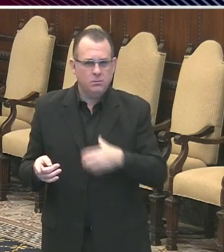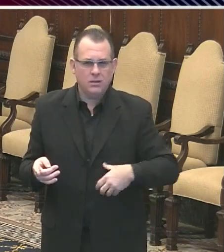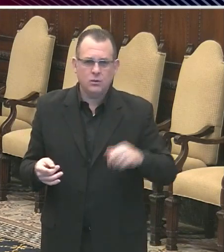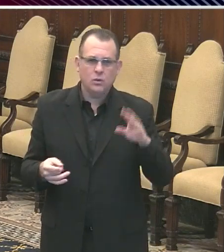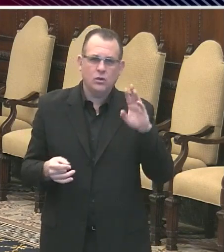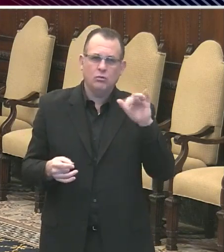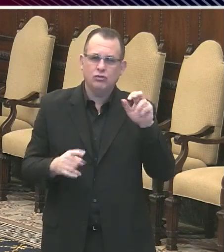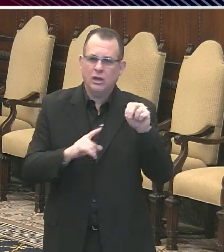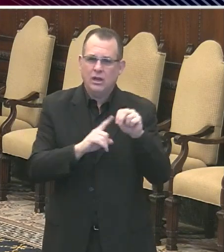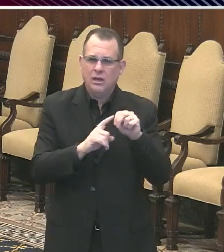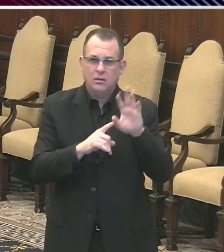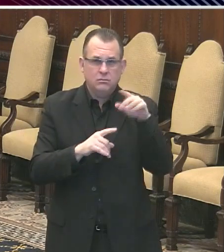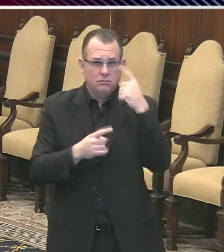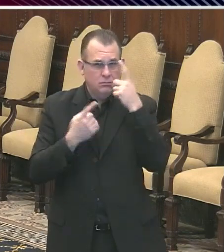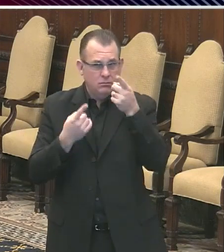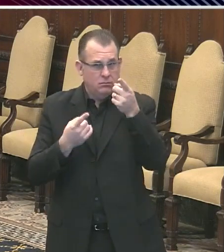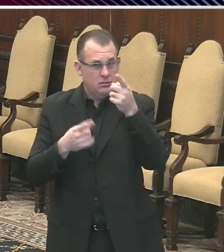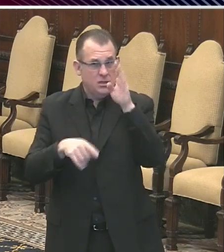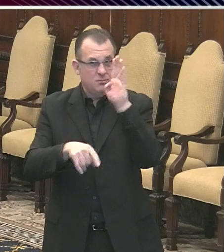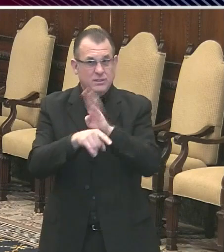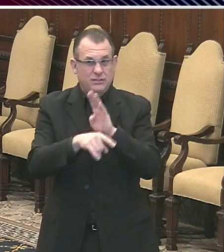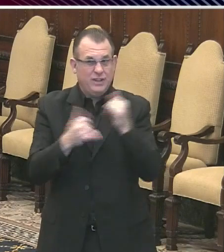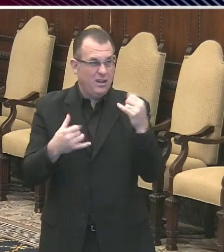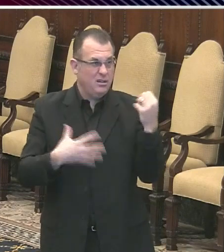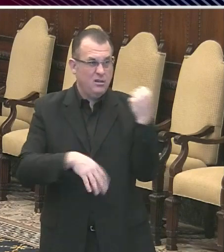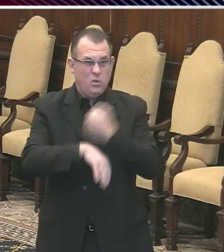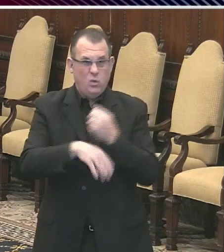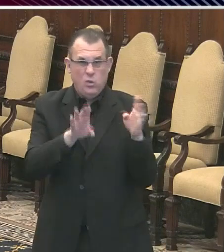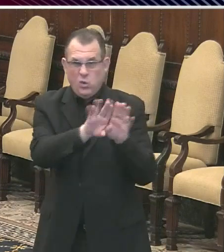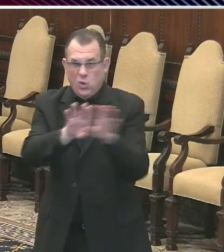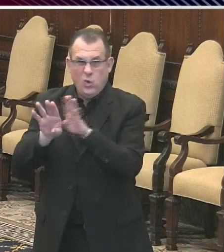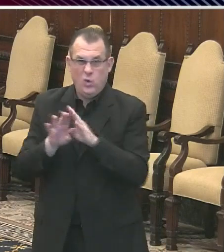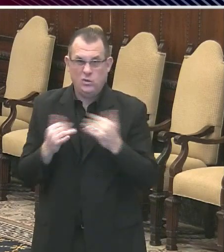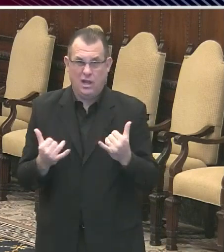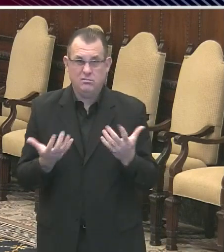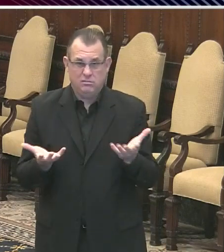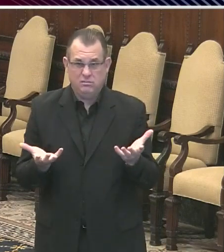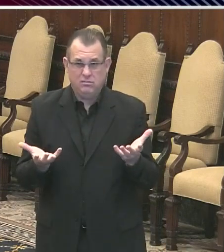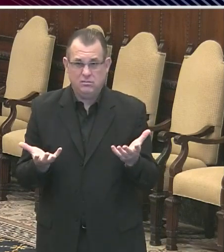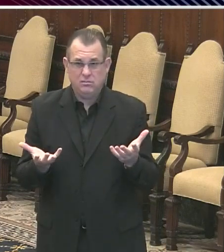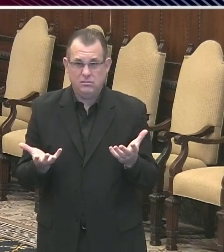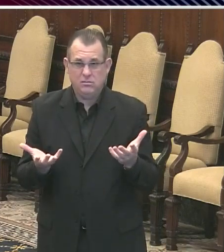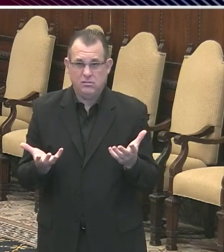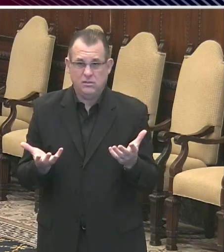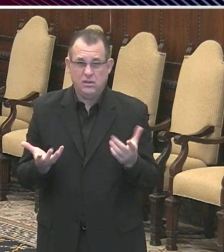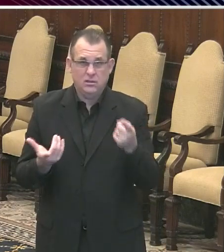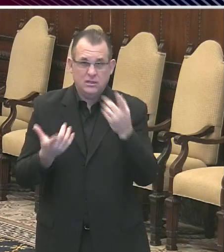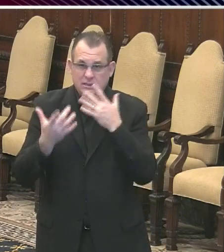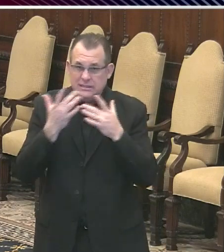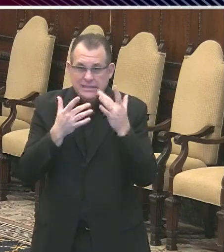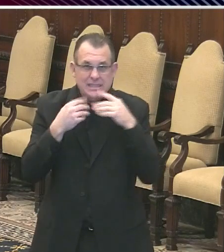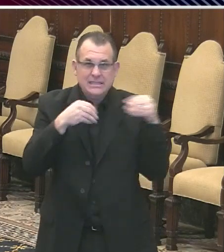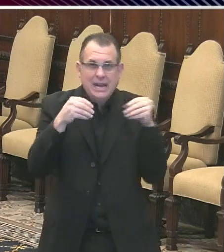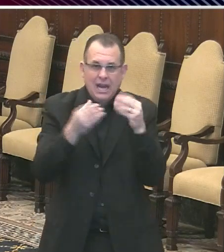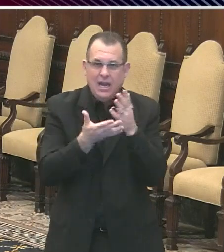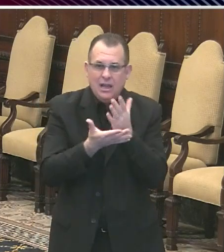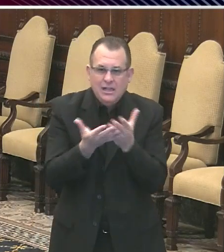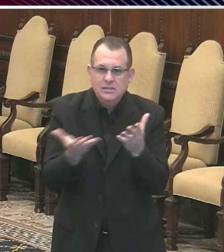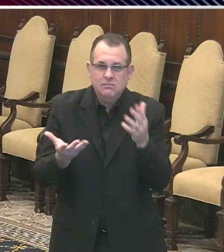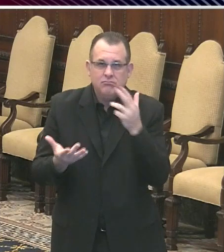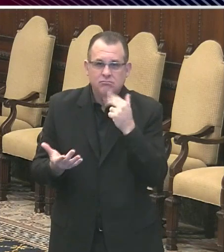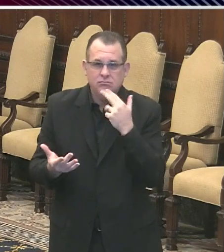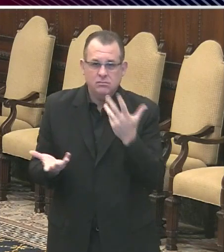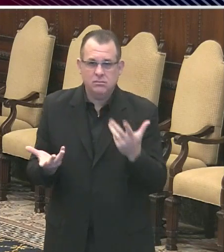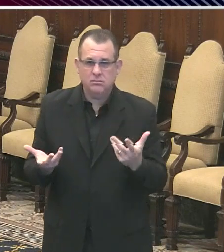message for businesses that are currently closed or seeing really short amounts of sales right now? Apply for everything that's